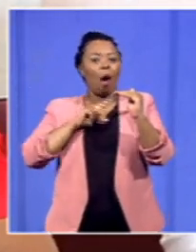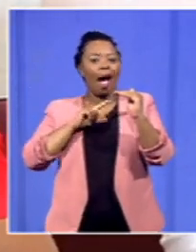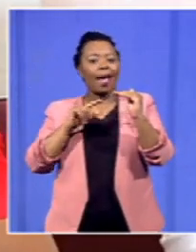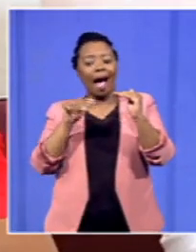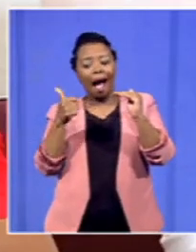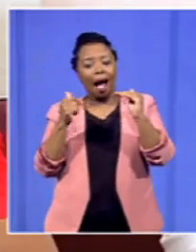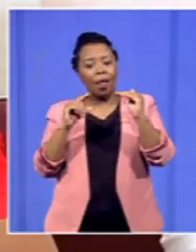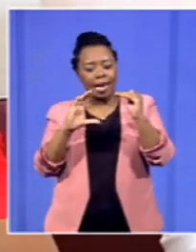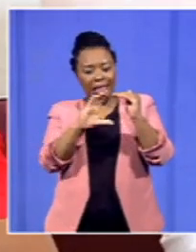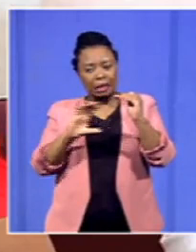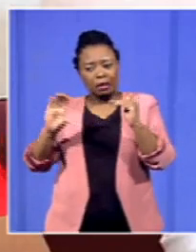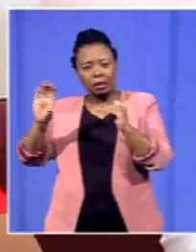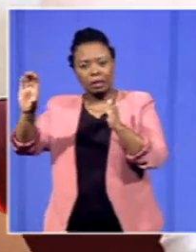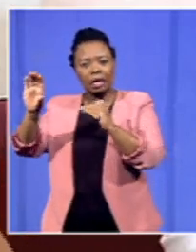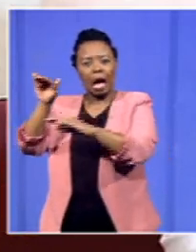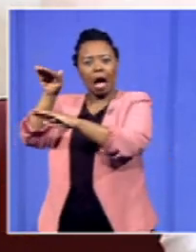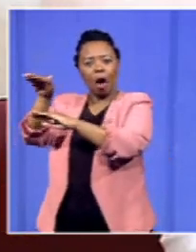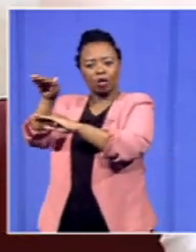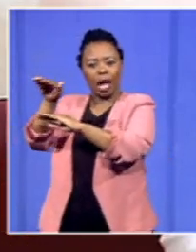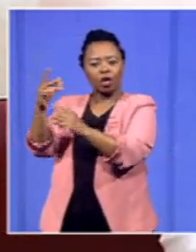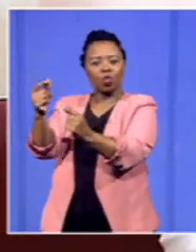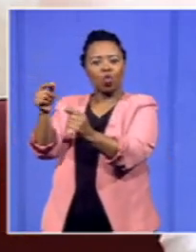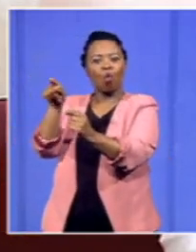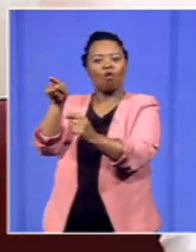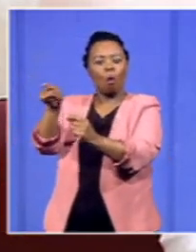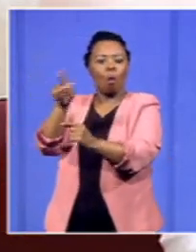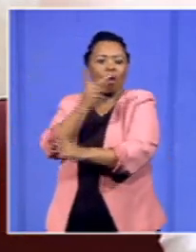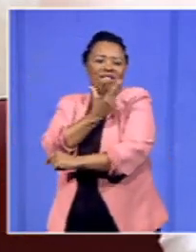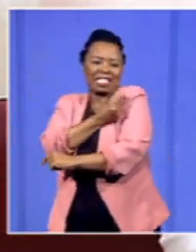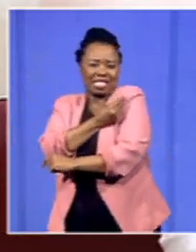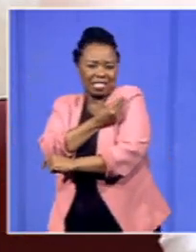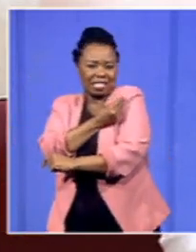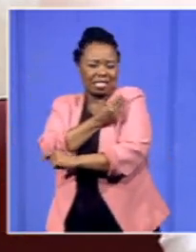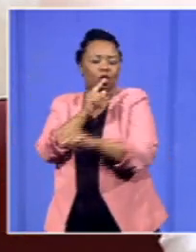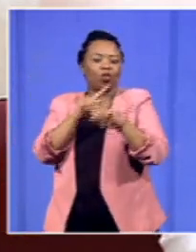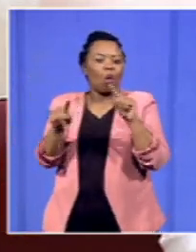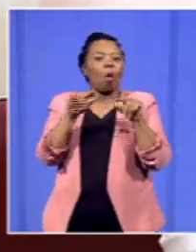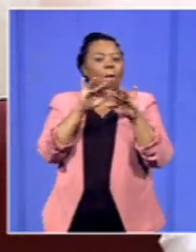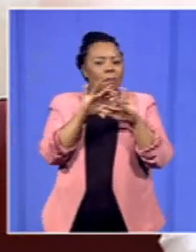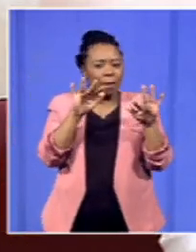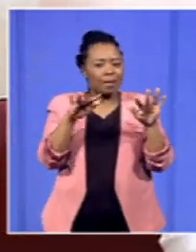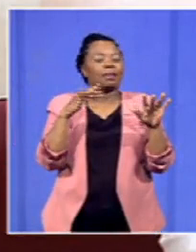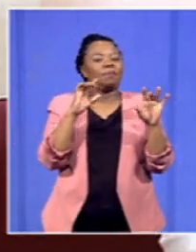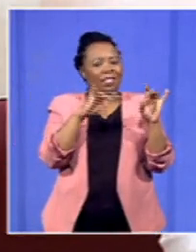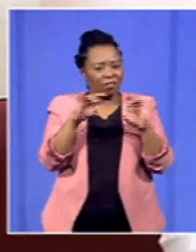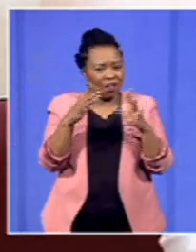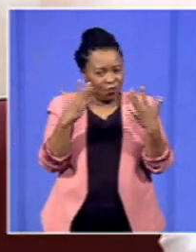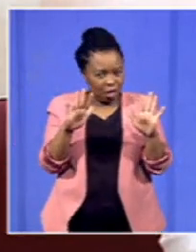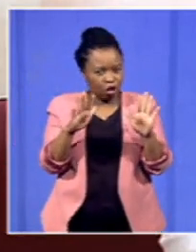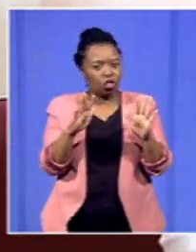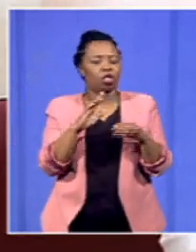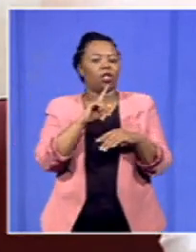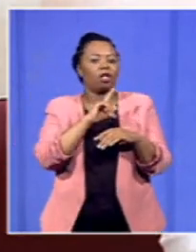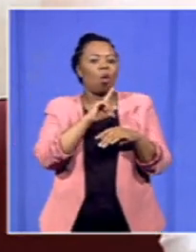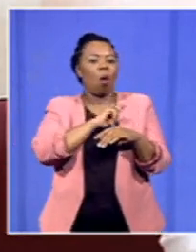that, you know, services run quicker. So, we have heard that, you know, the focus being mainly on